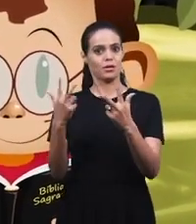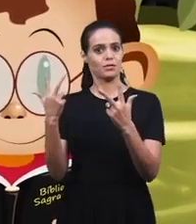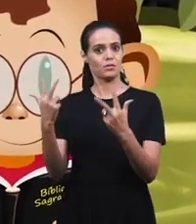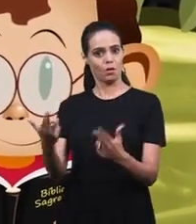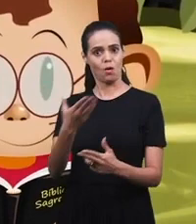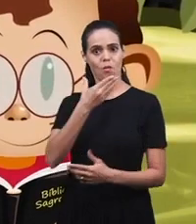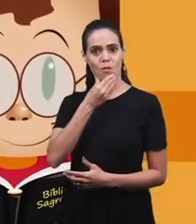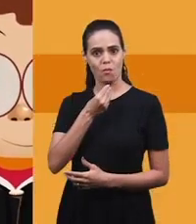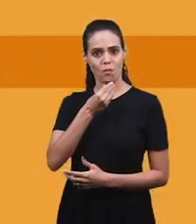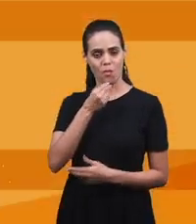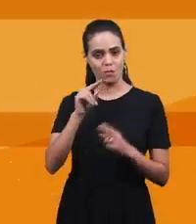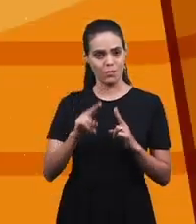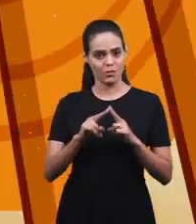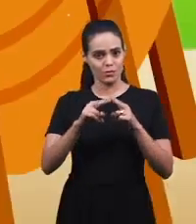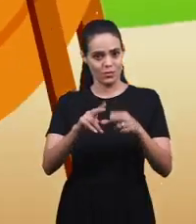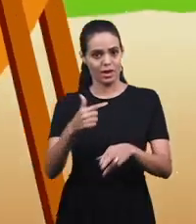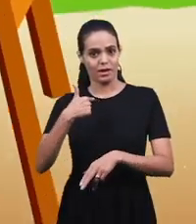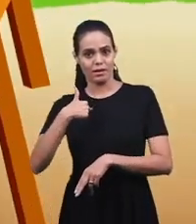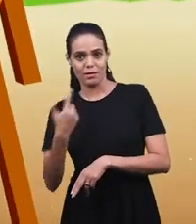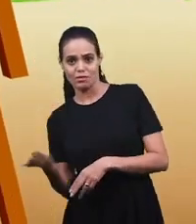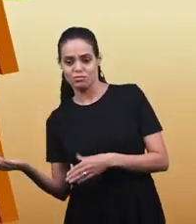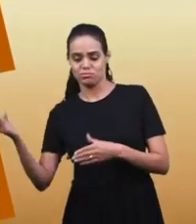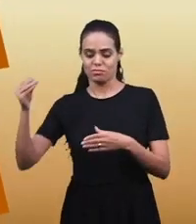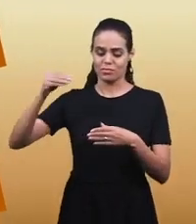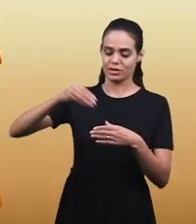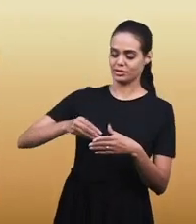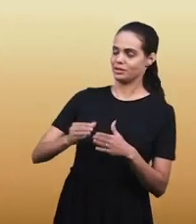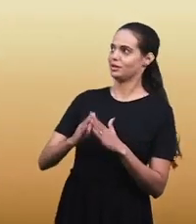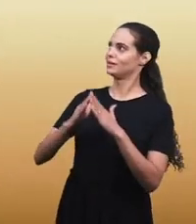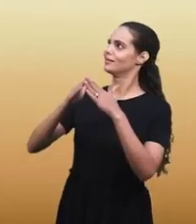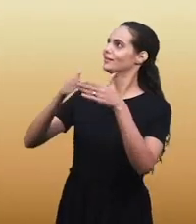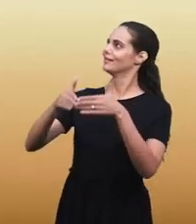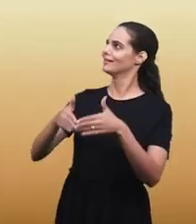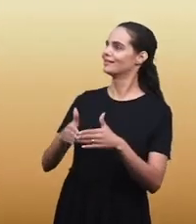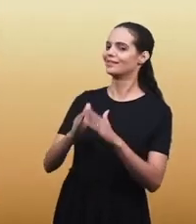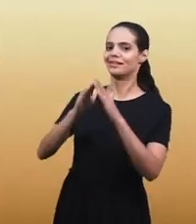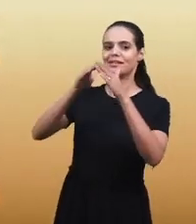Like Noah, the ark I will enter.